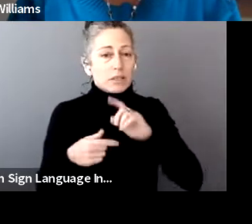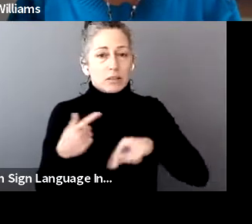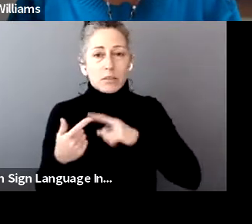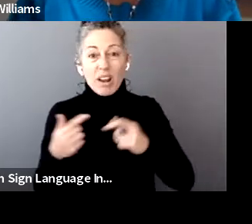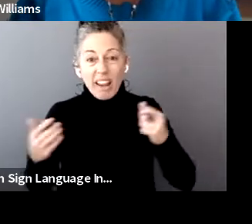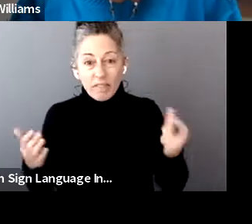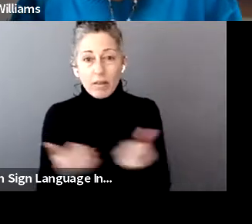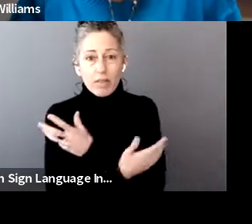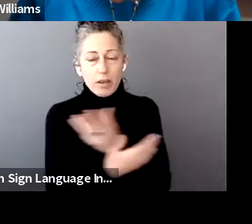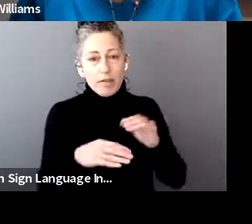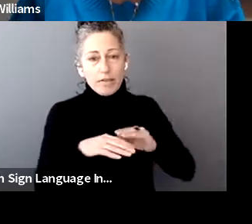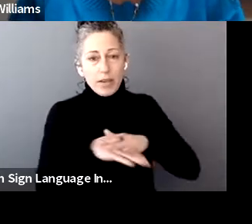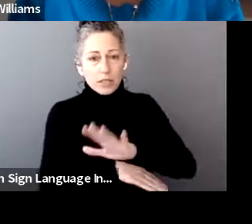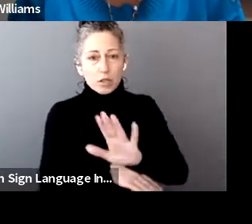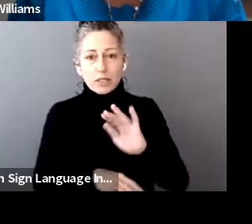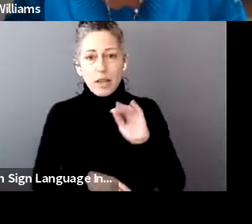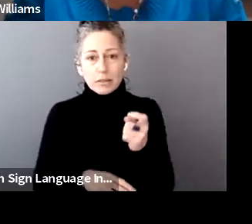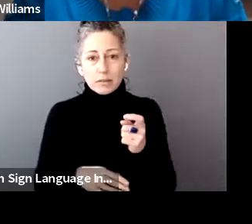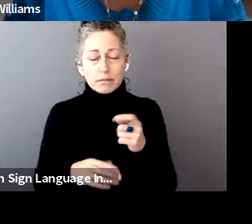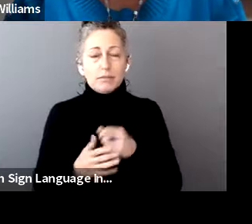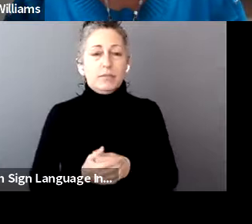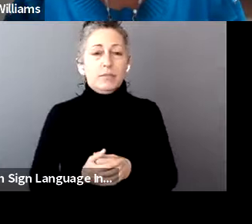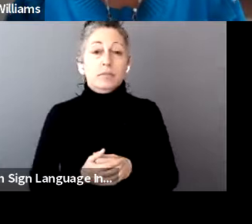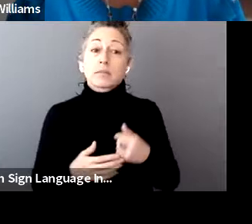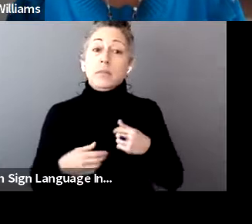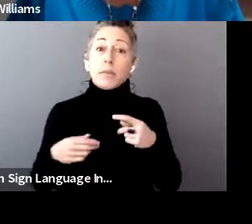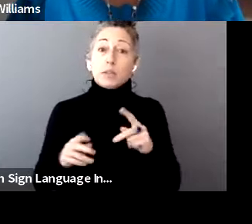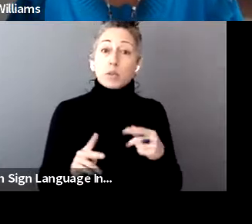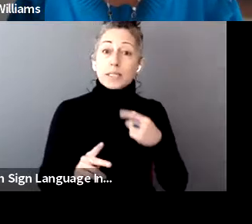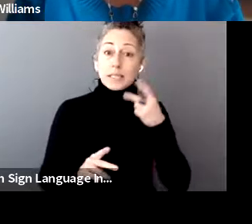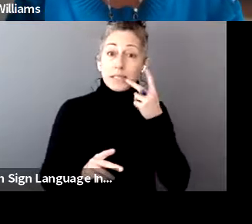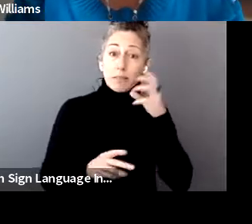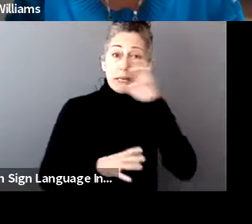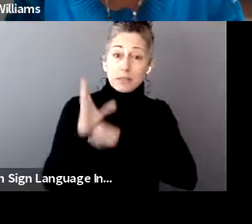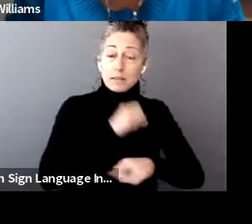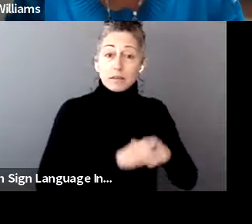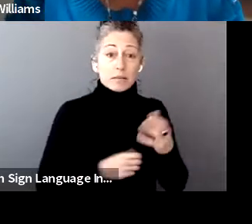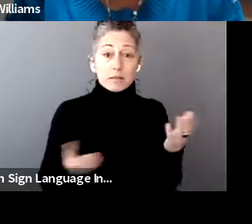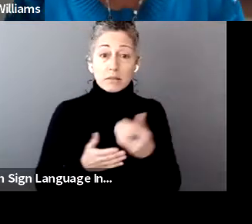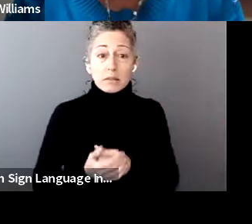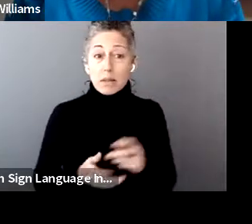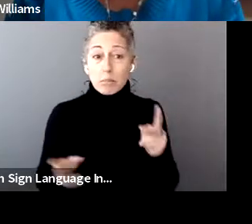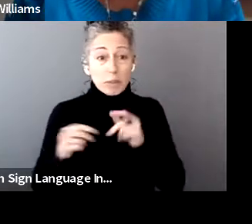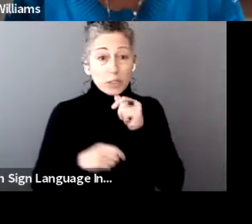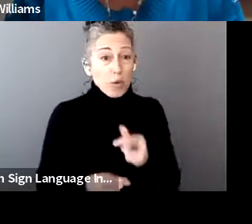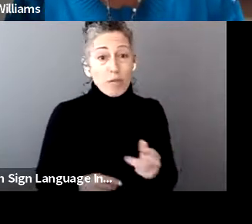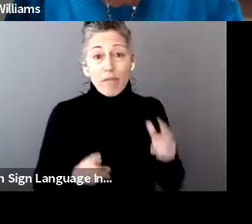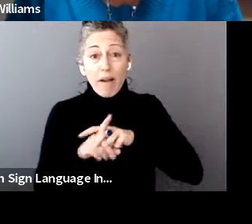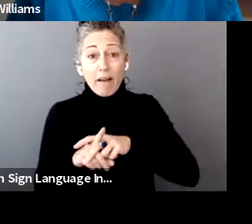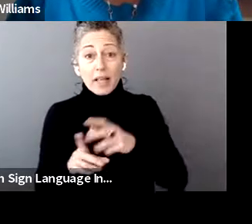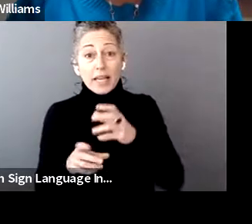situation. Opportunities that I see missed is the fact that people just don't file and get their refund.